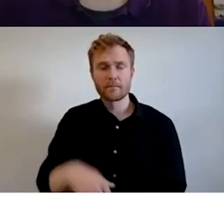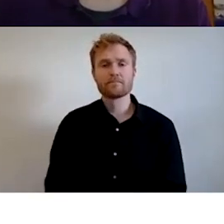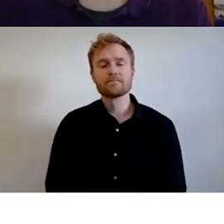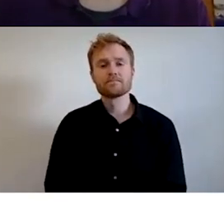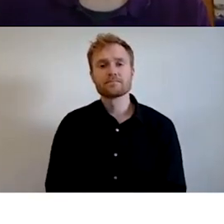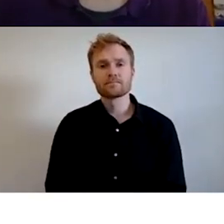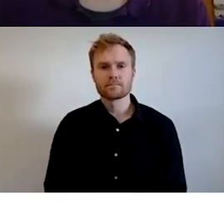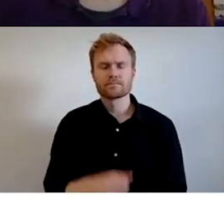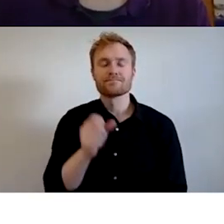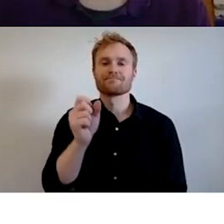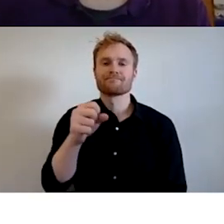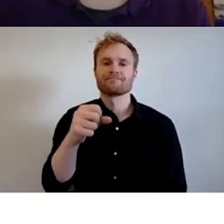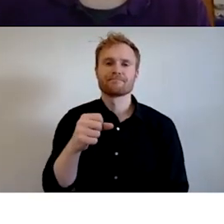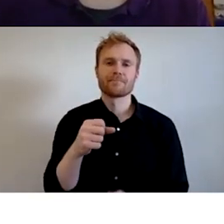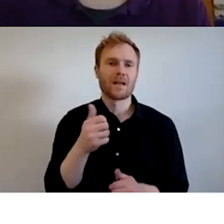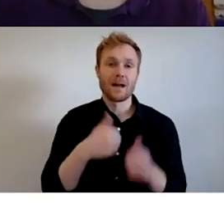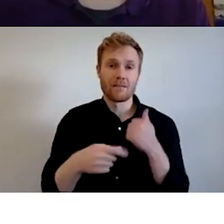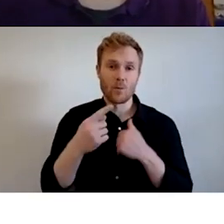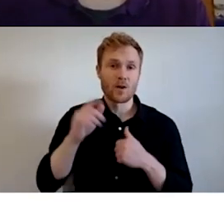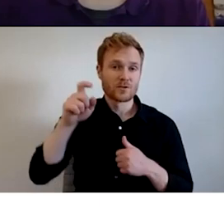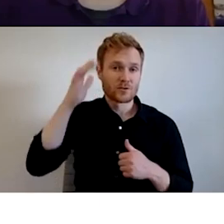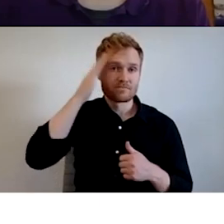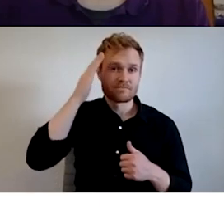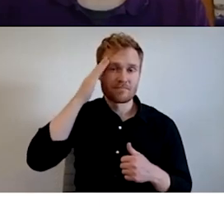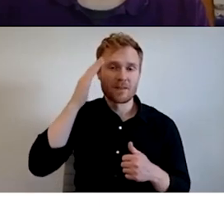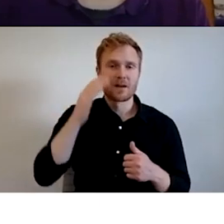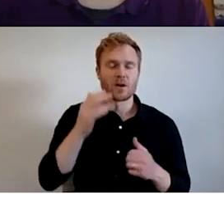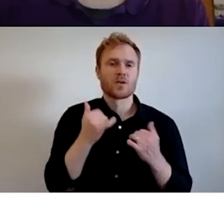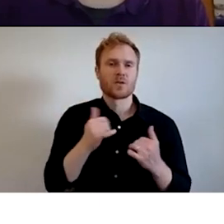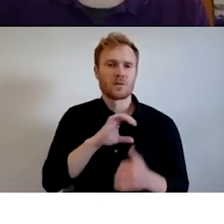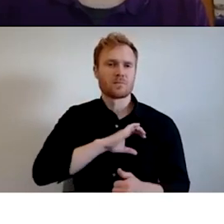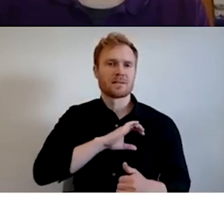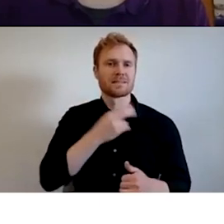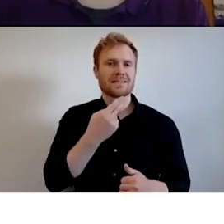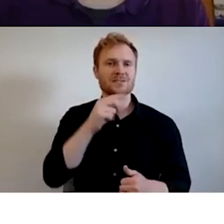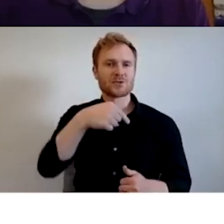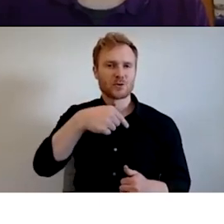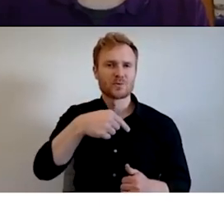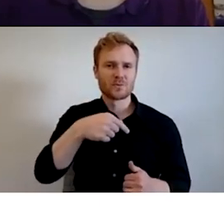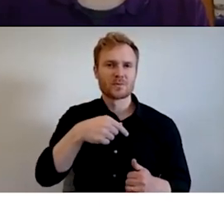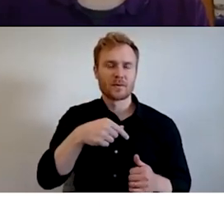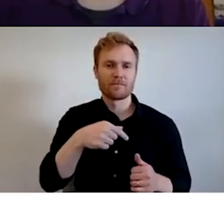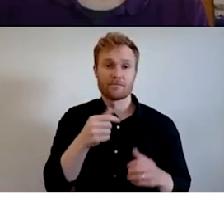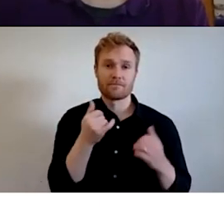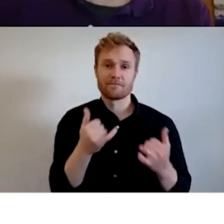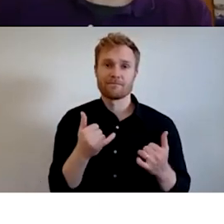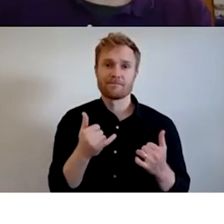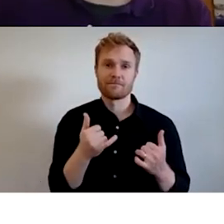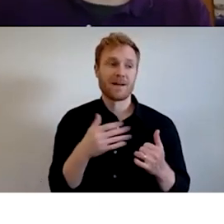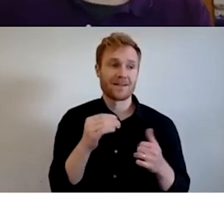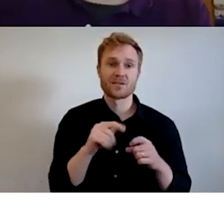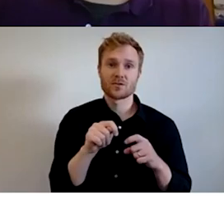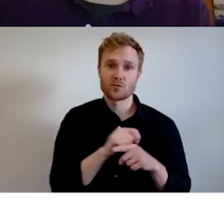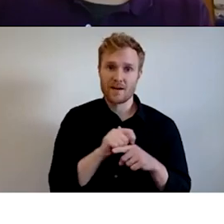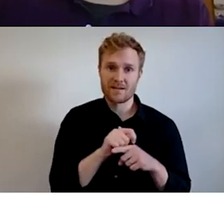Absolutely, Dave. So, you know, everybody should be aware that, you know, our current police headquarters and our current police, um, training academy